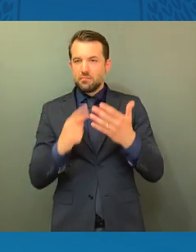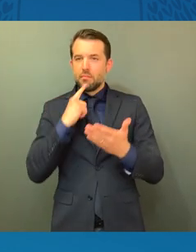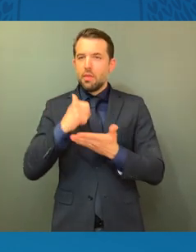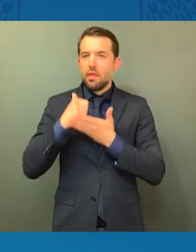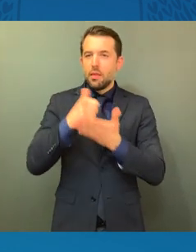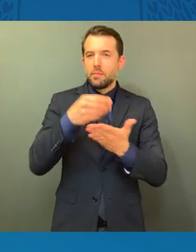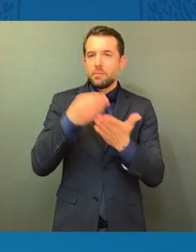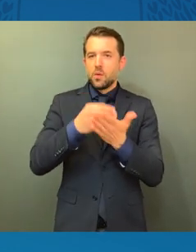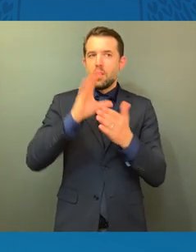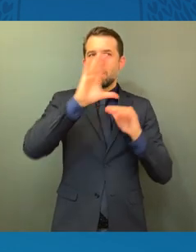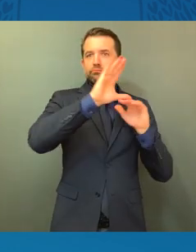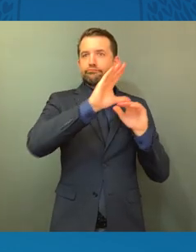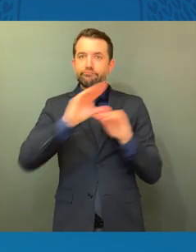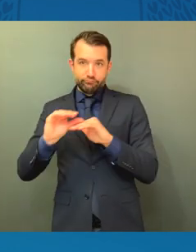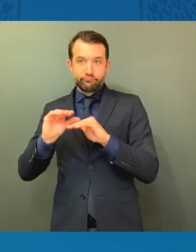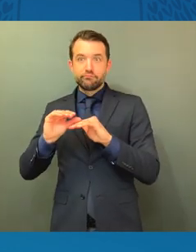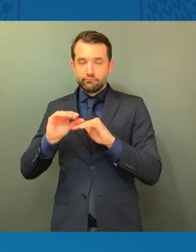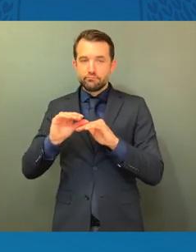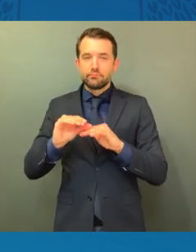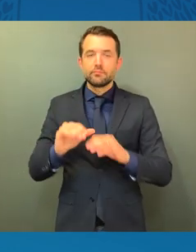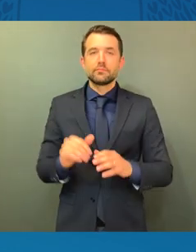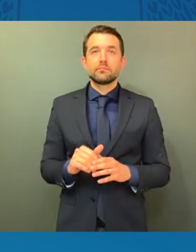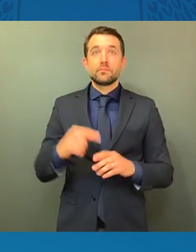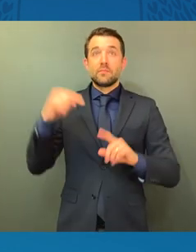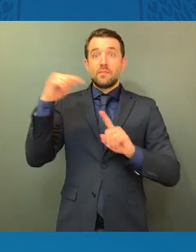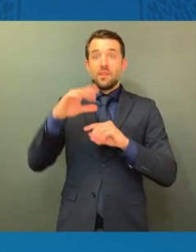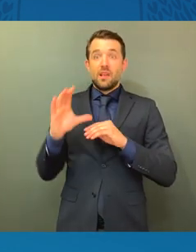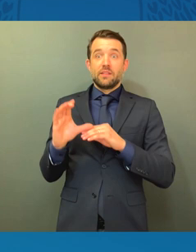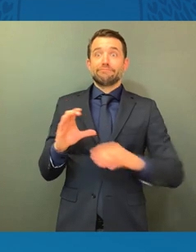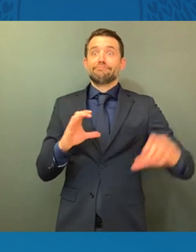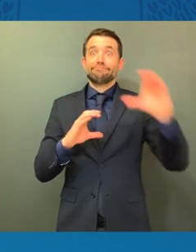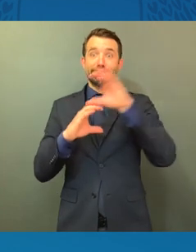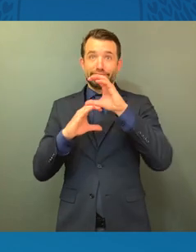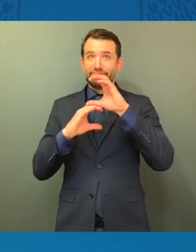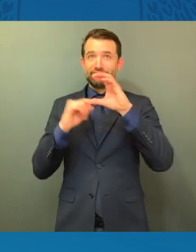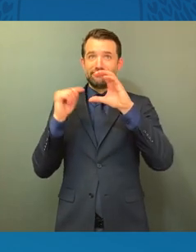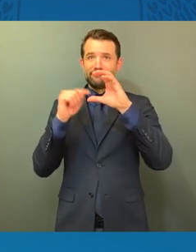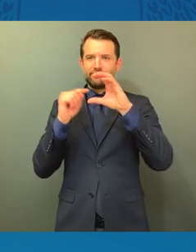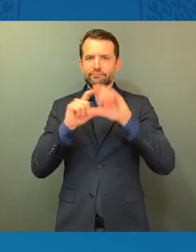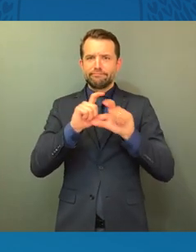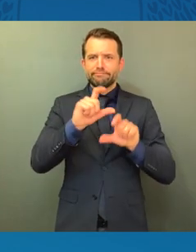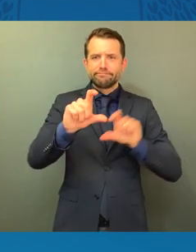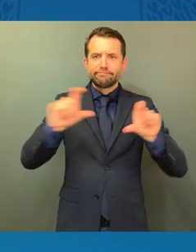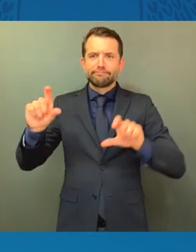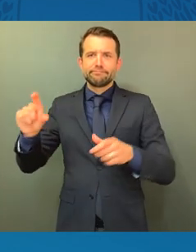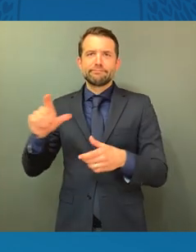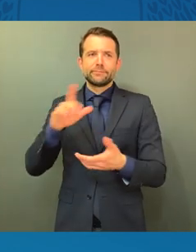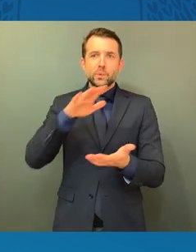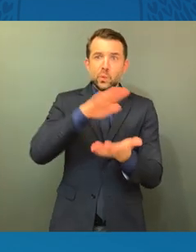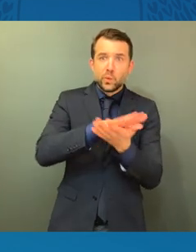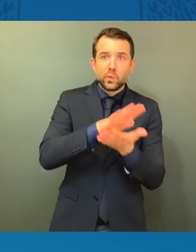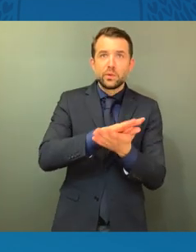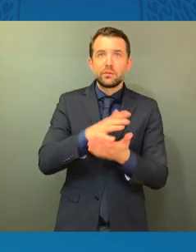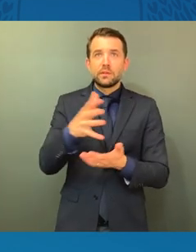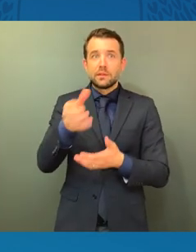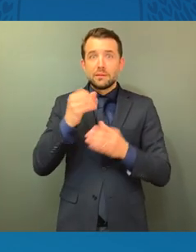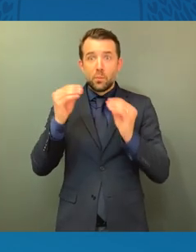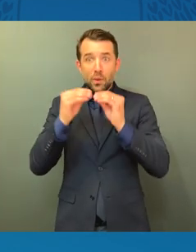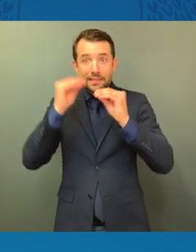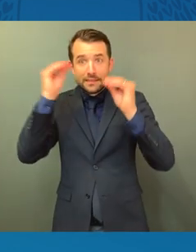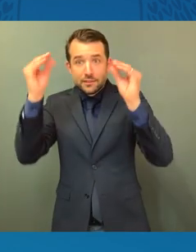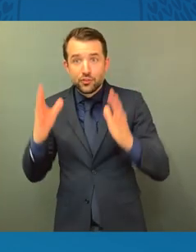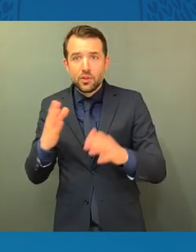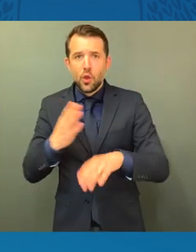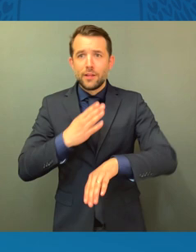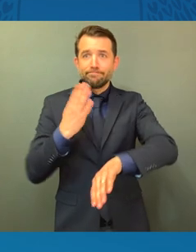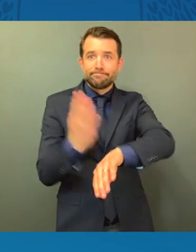in the school to hire more teachers, to make long-needed repairs, or to invest in new technology to support learning.